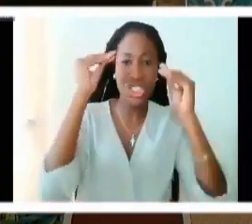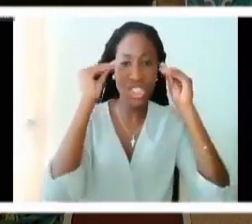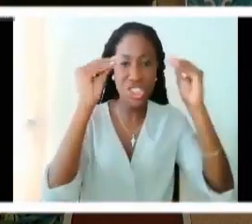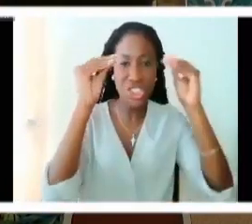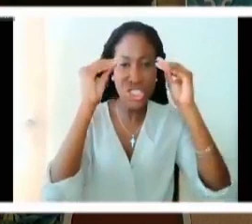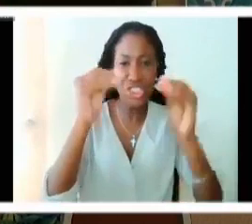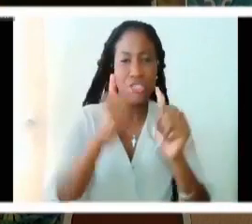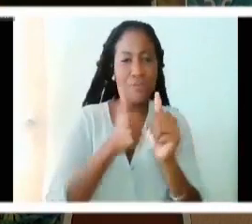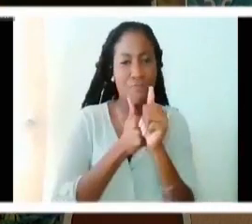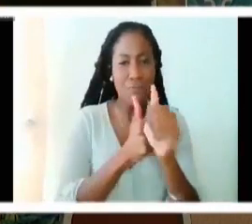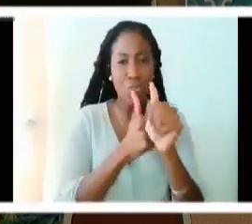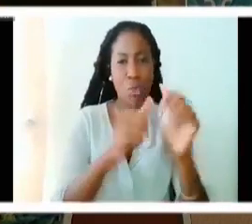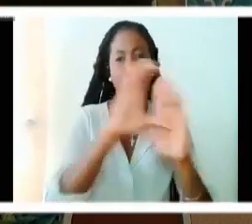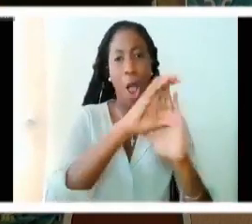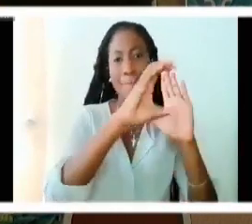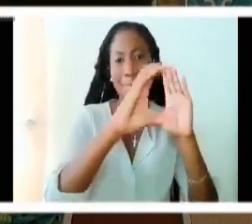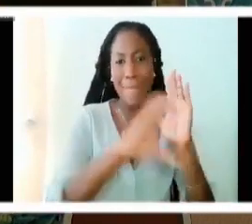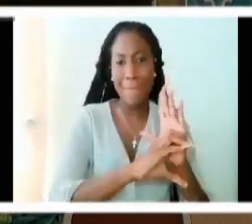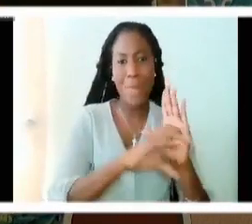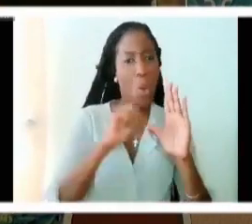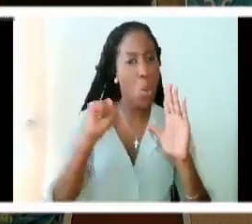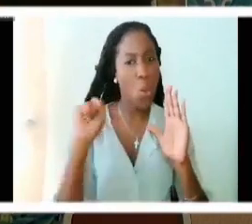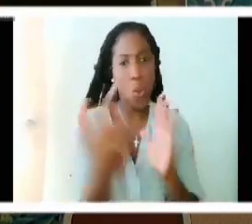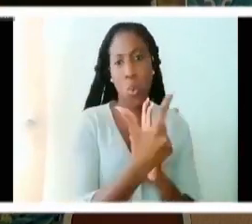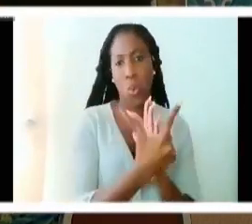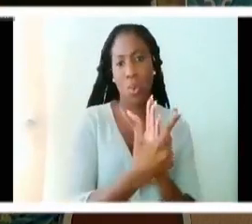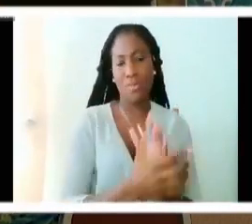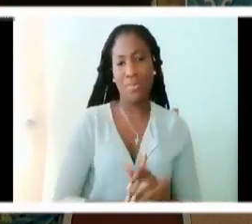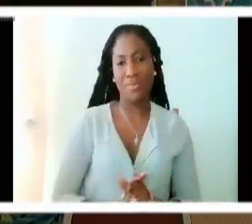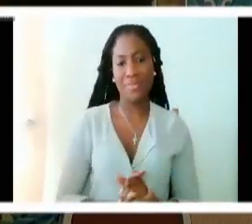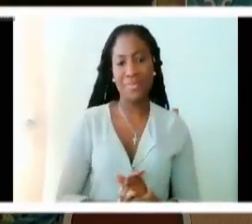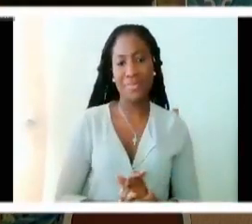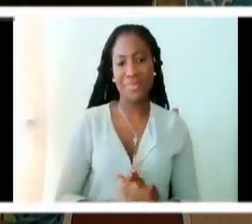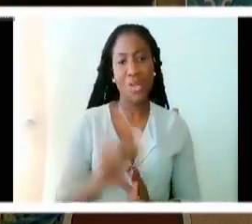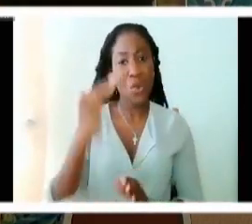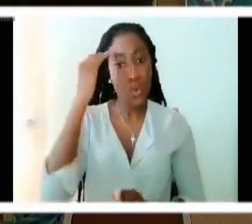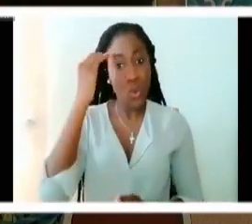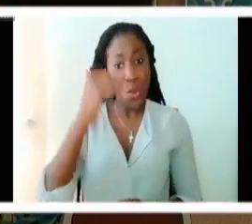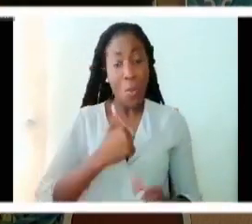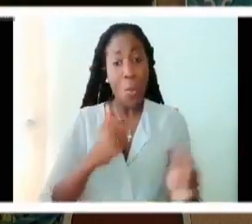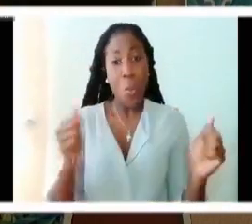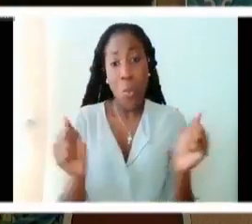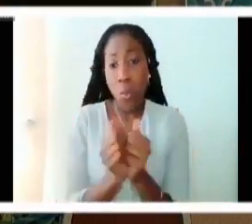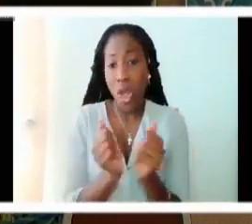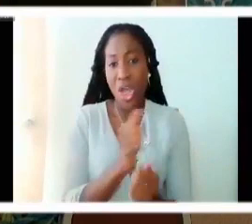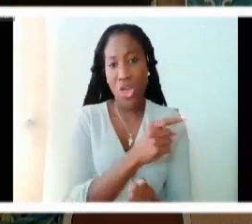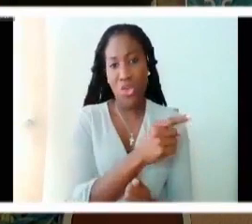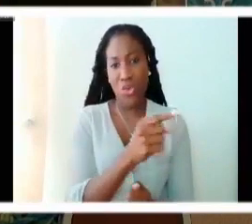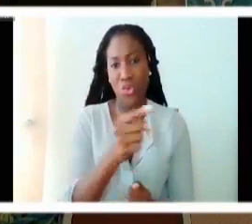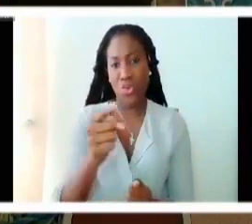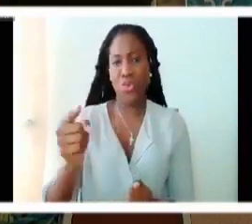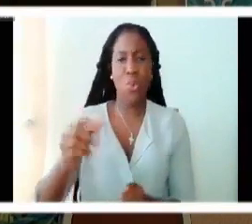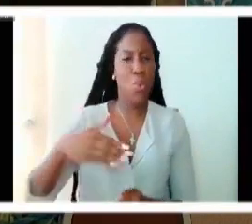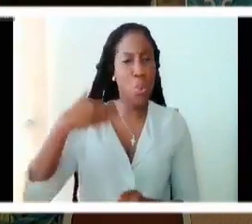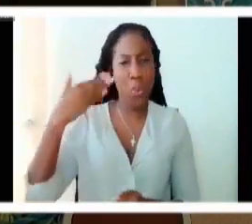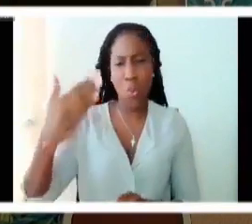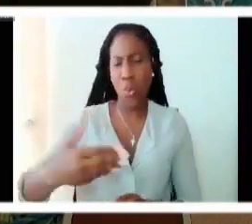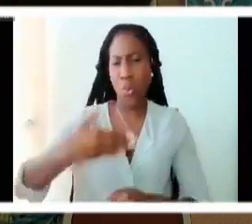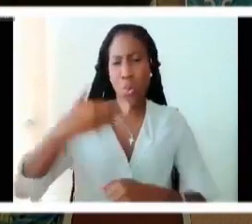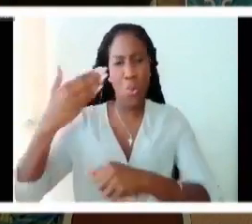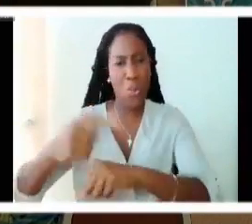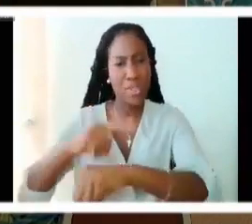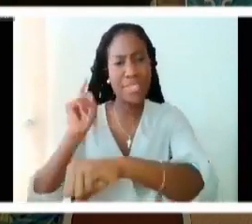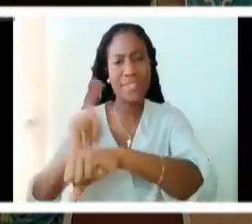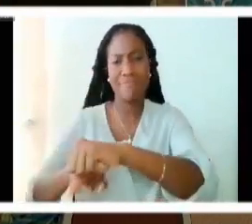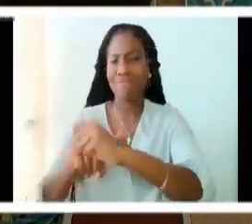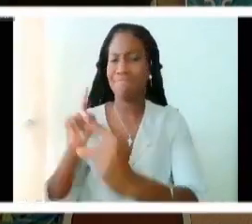that I give you. And know that I am with you, always, yes, to the